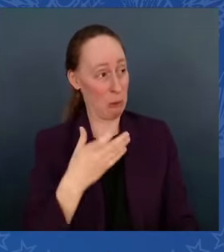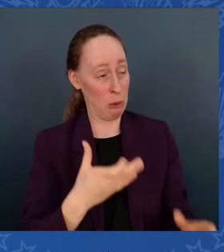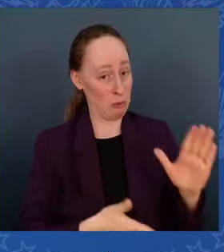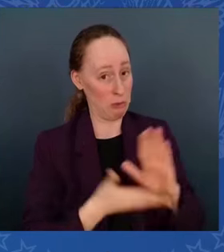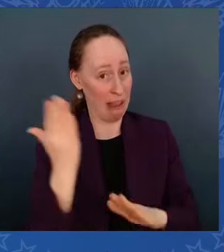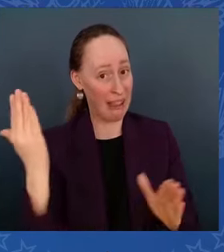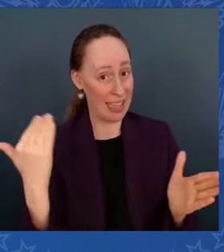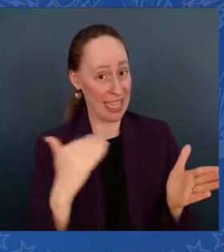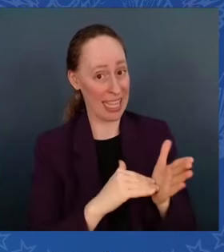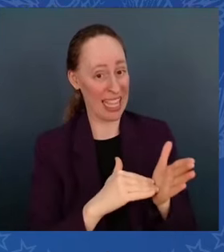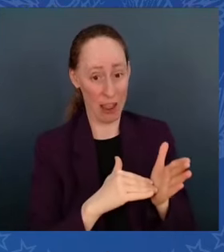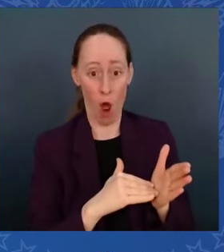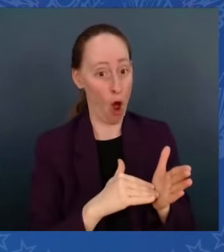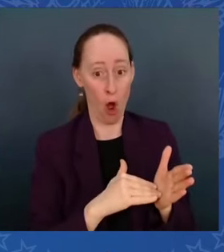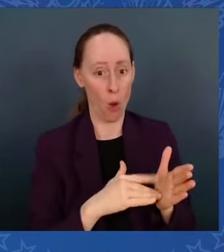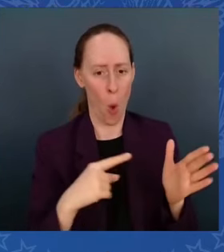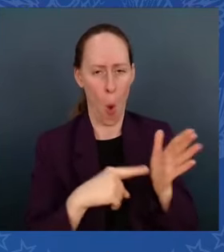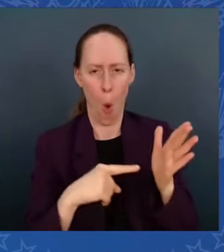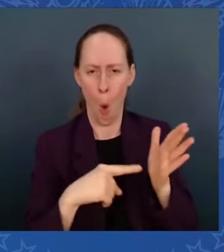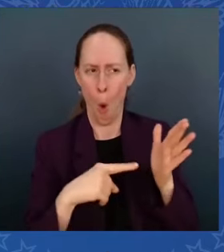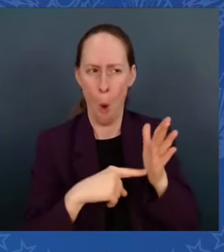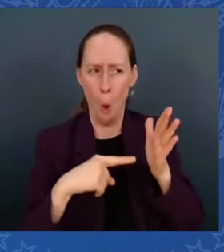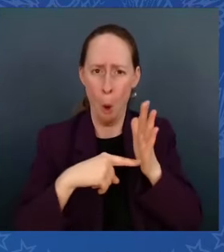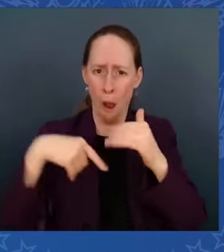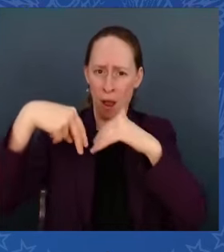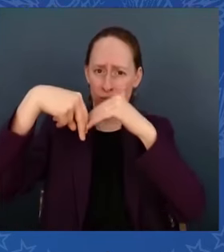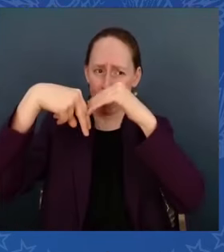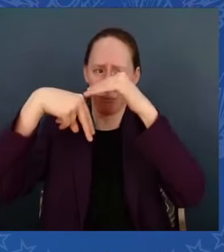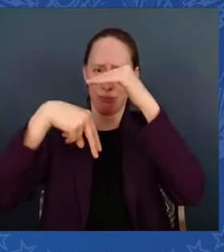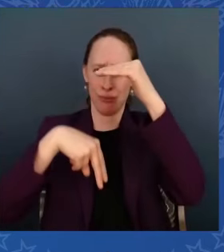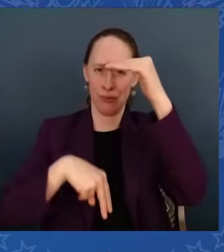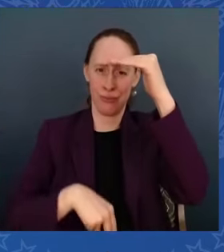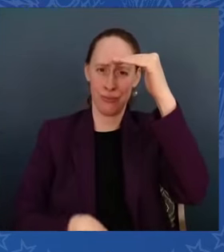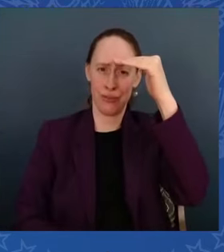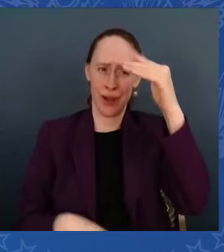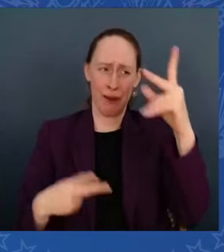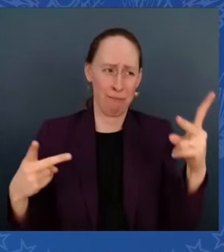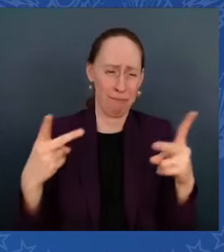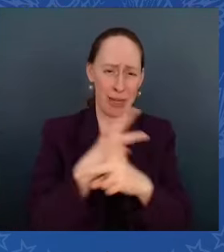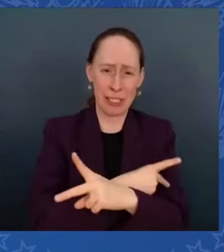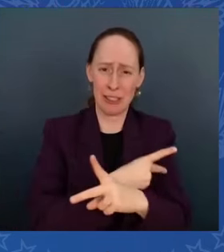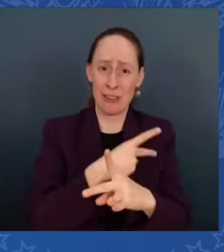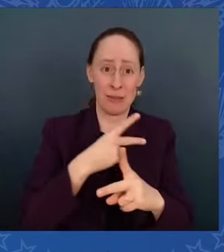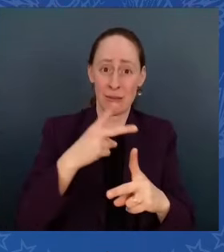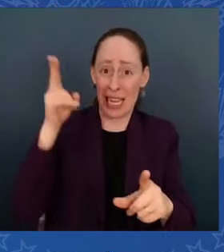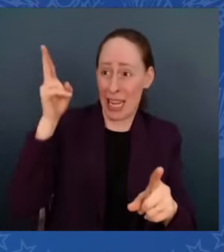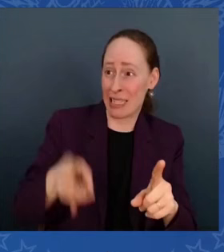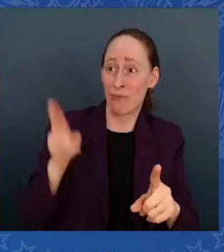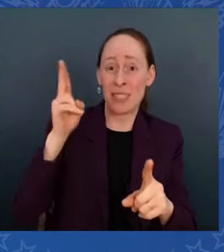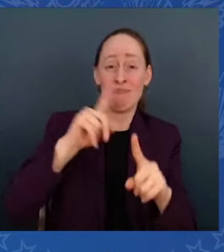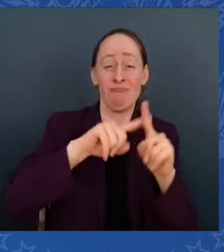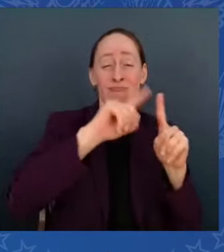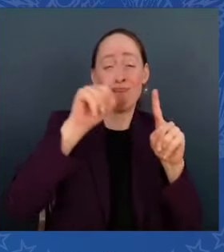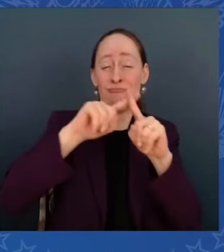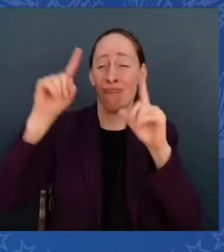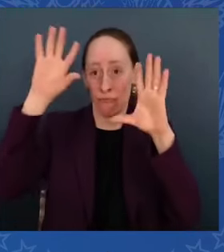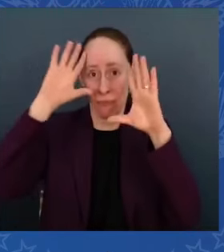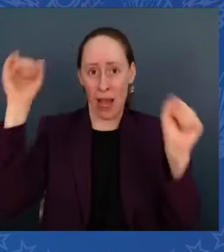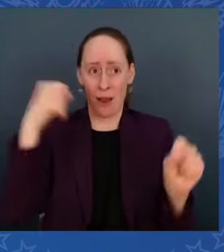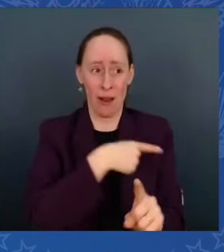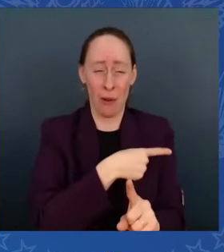previous president in history. More federal debt during his administration. He talks about saving money.